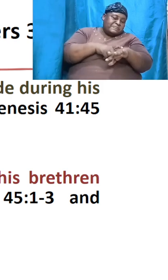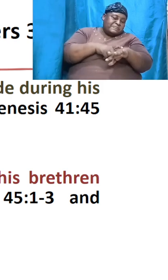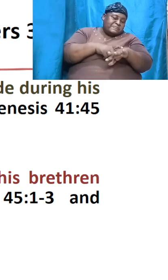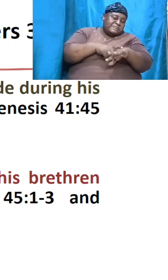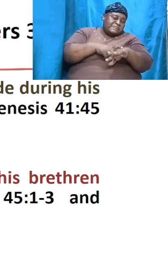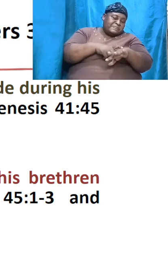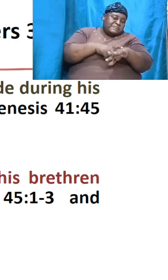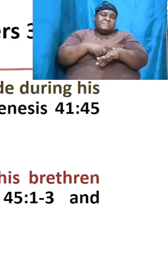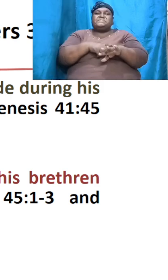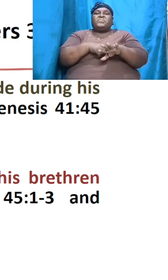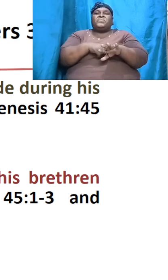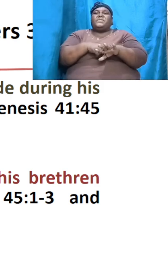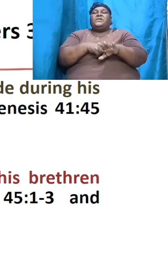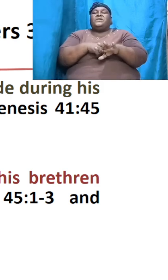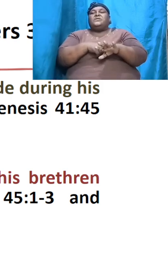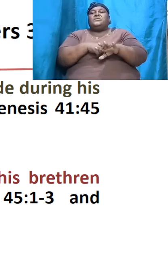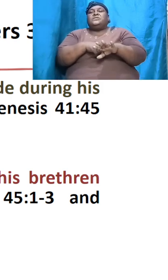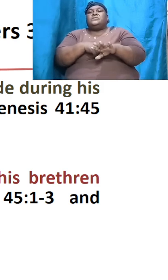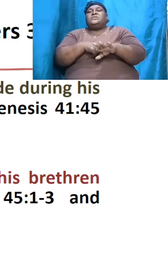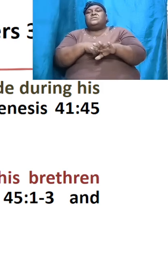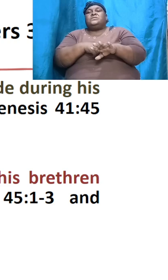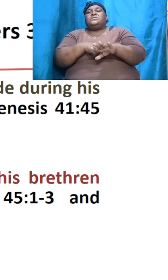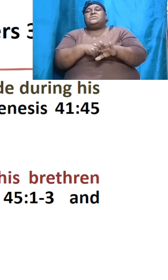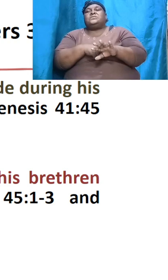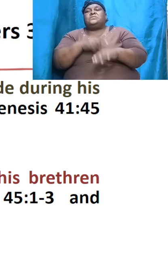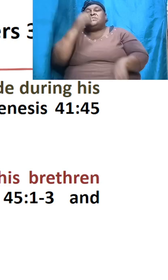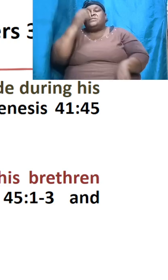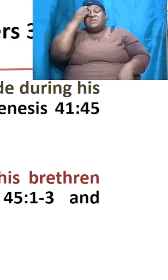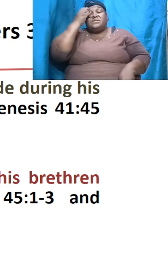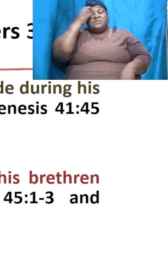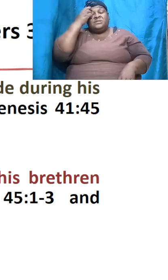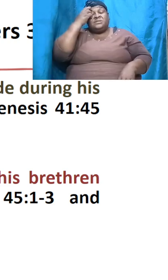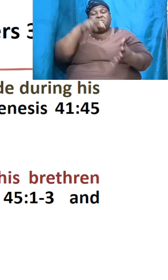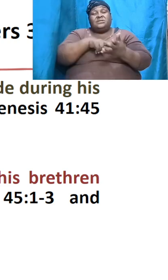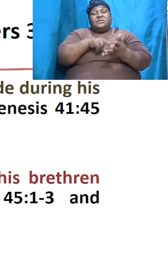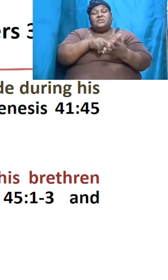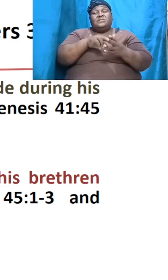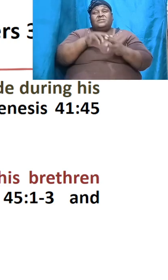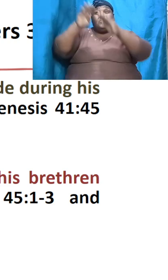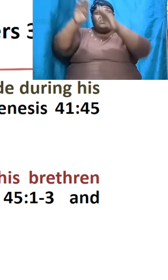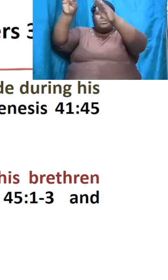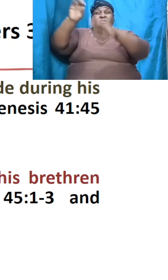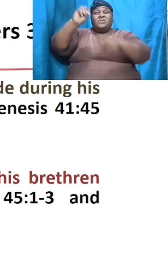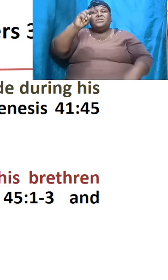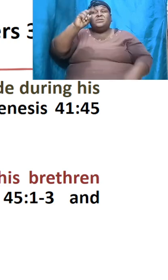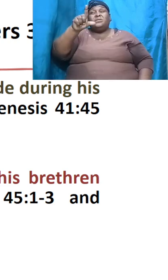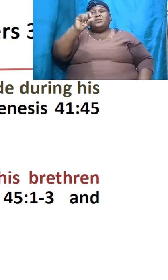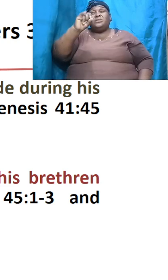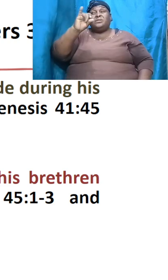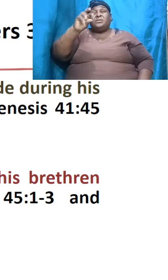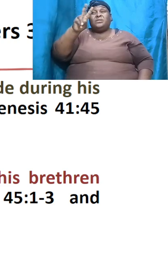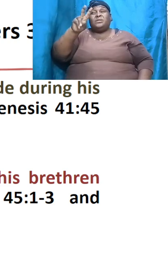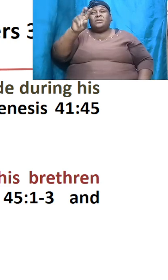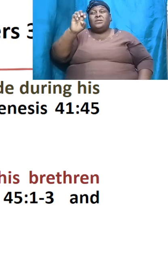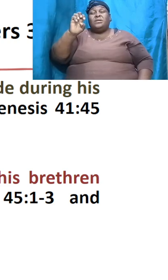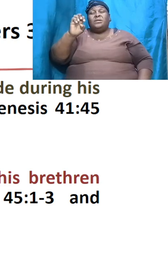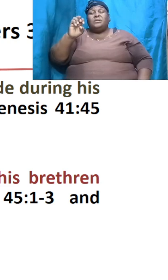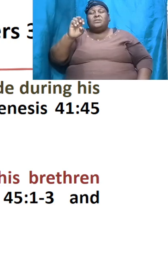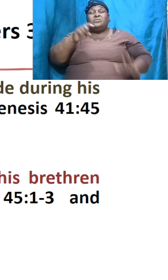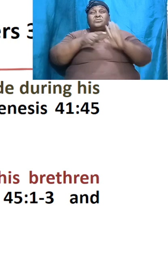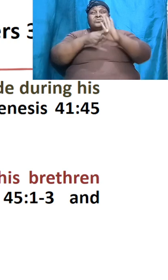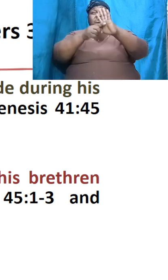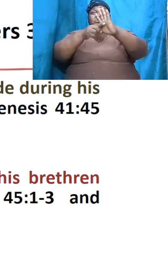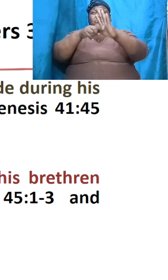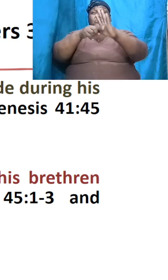he's going to stand in that day upon the mount of olives and he's going to show himself to his brethren that I